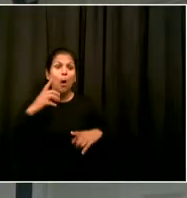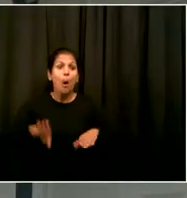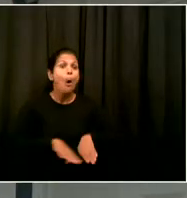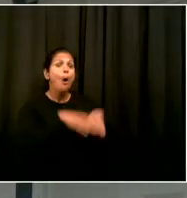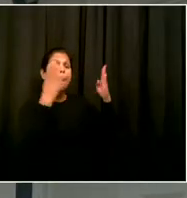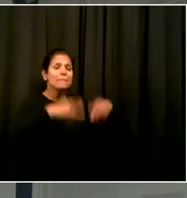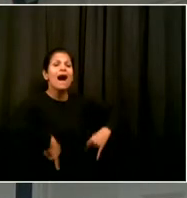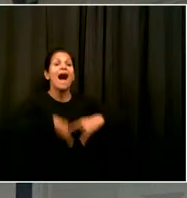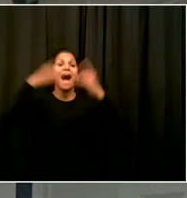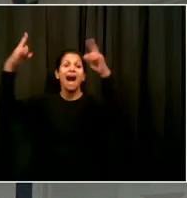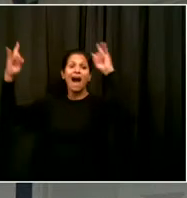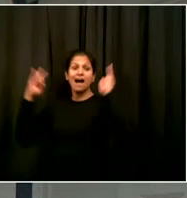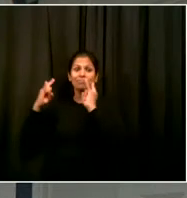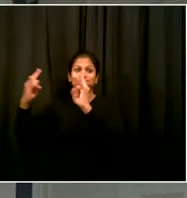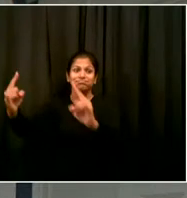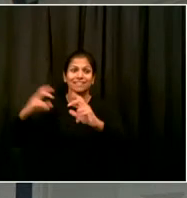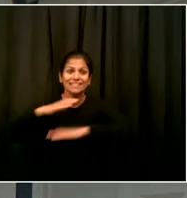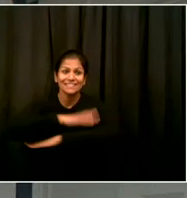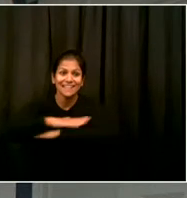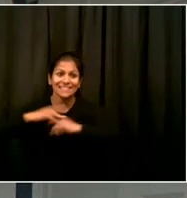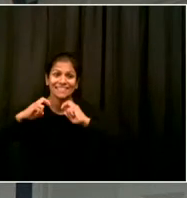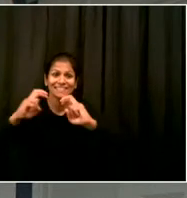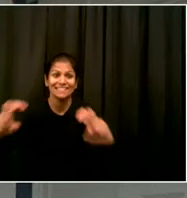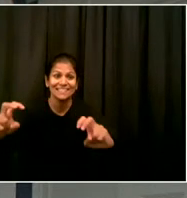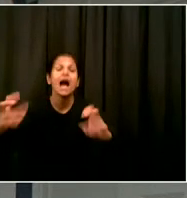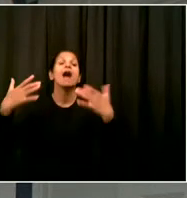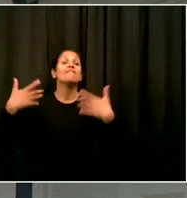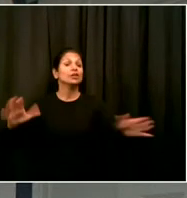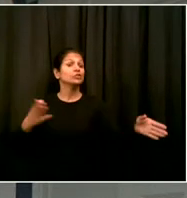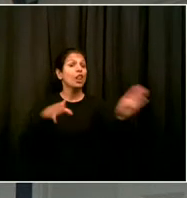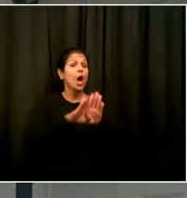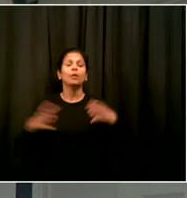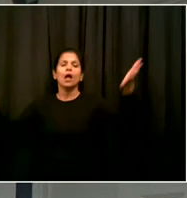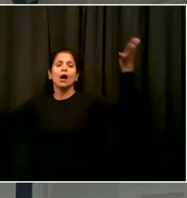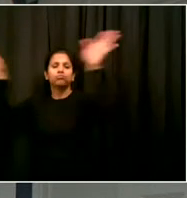COO of DOT into this. Margaret, what would you like to add?